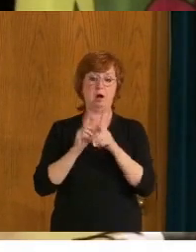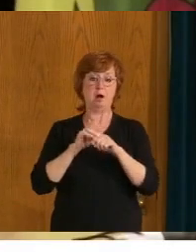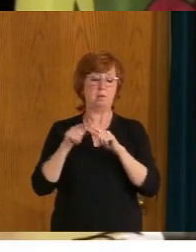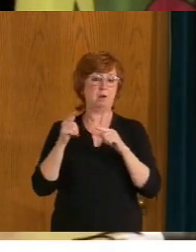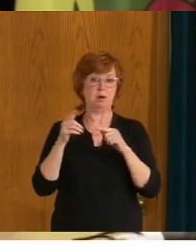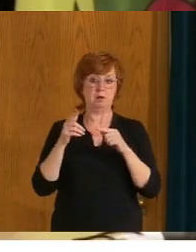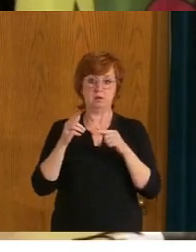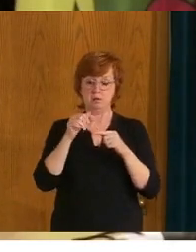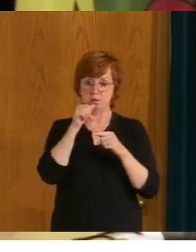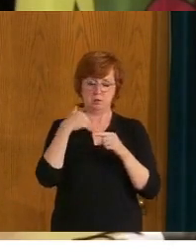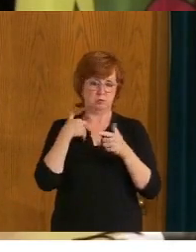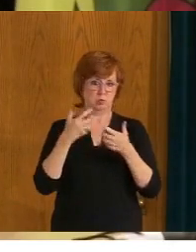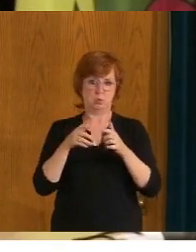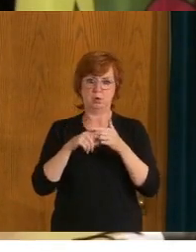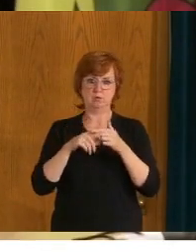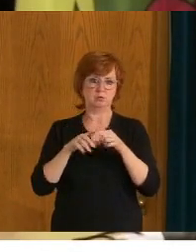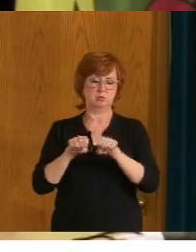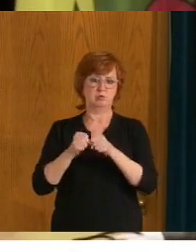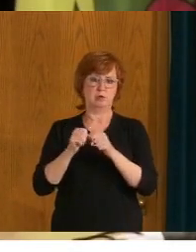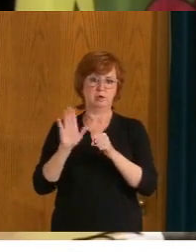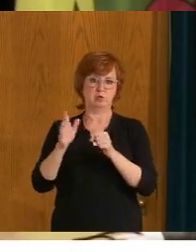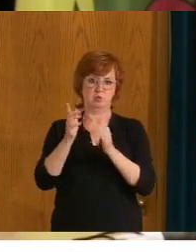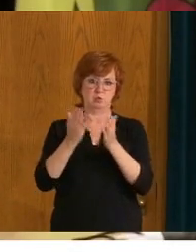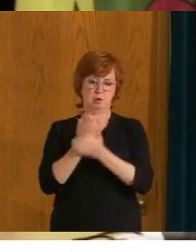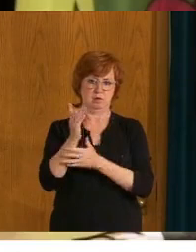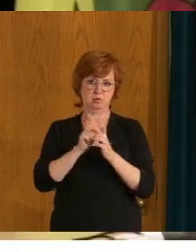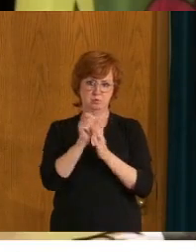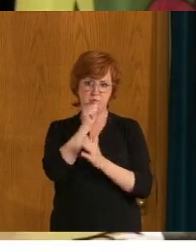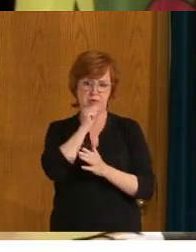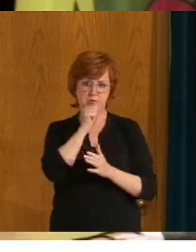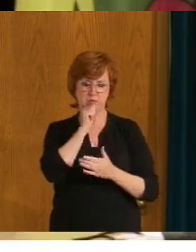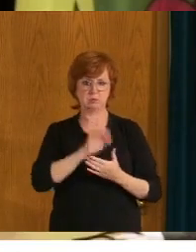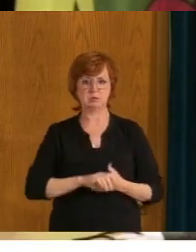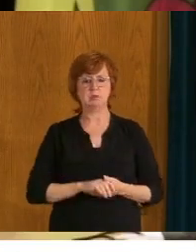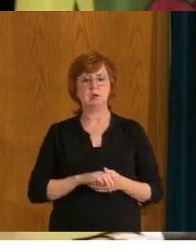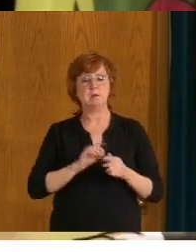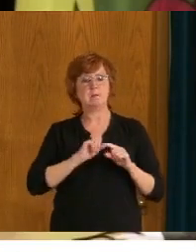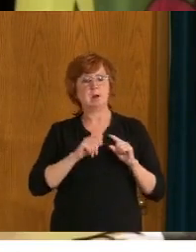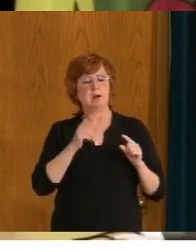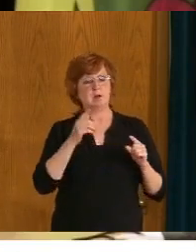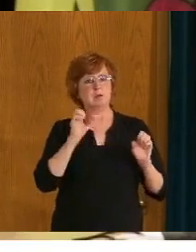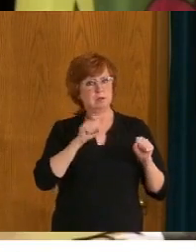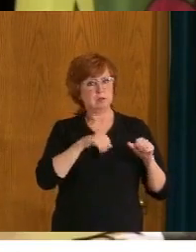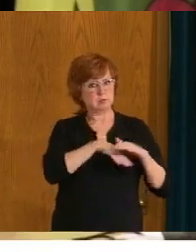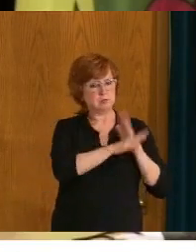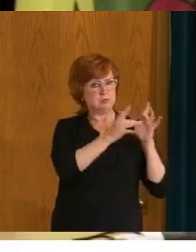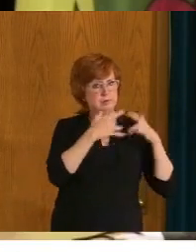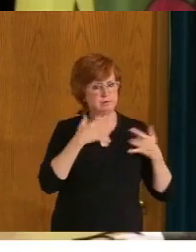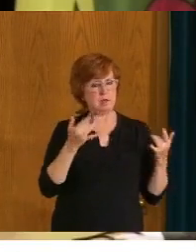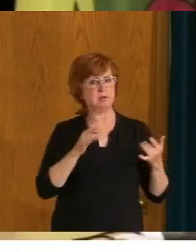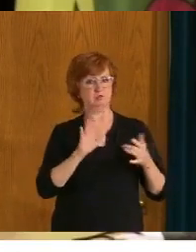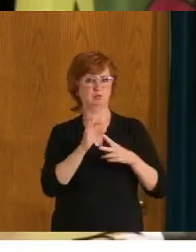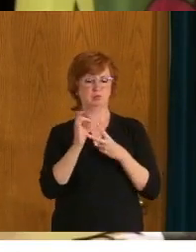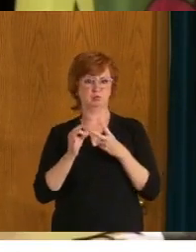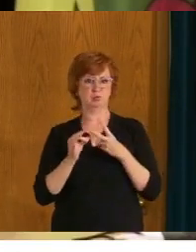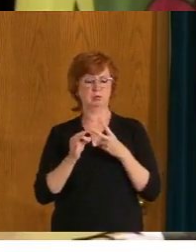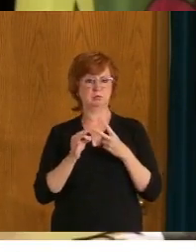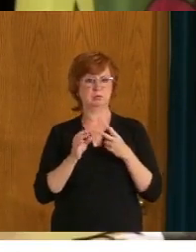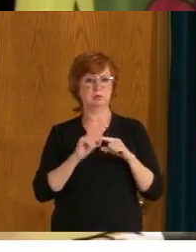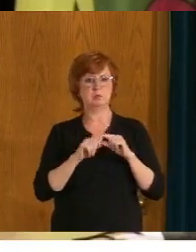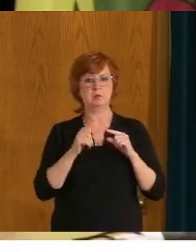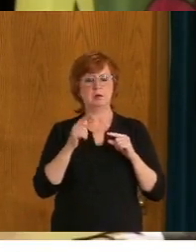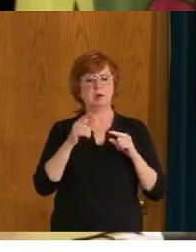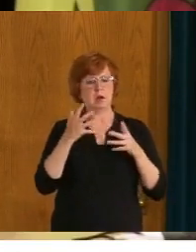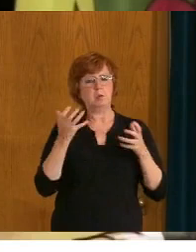to go out and get vaccinated. We have the vaccines available in our clinics and pharmacies across this province. Vaccines are